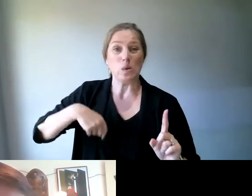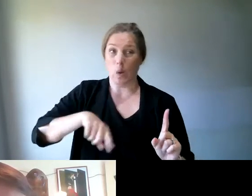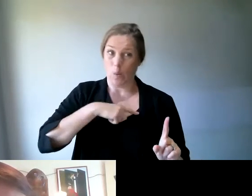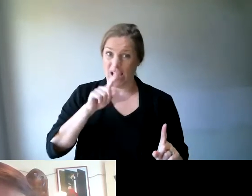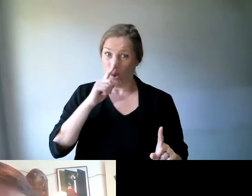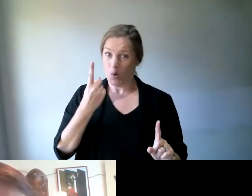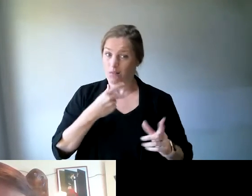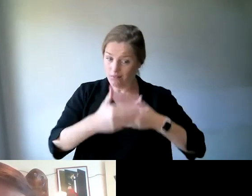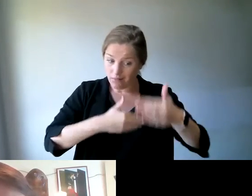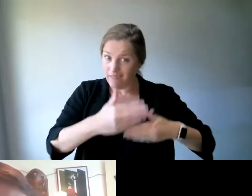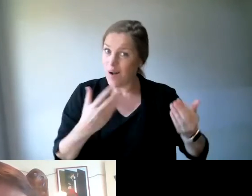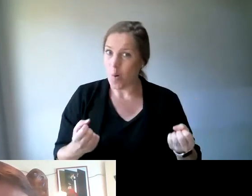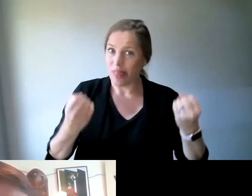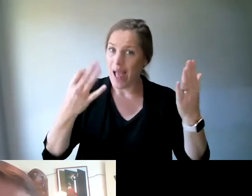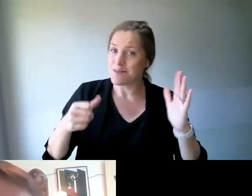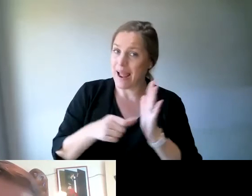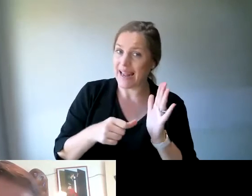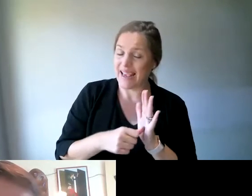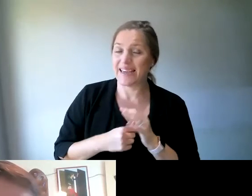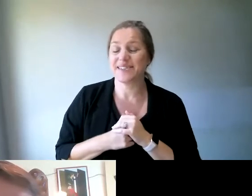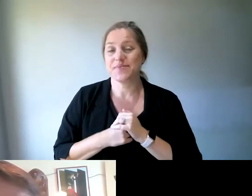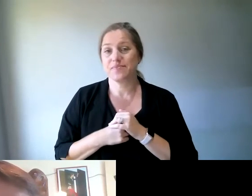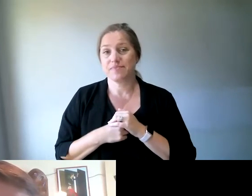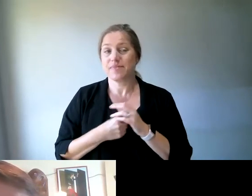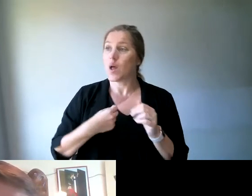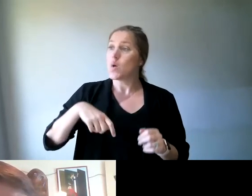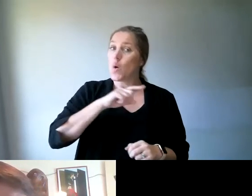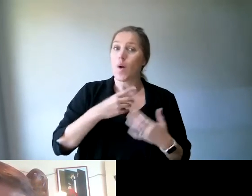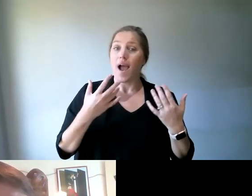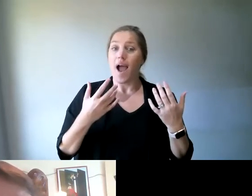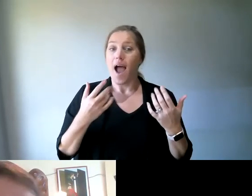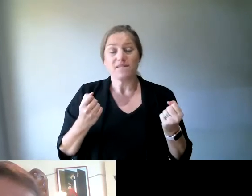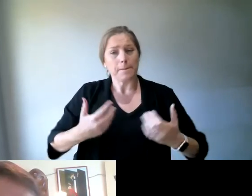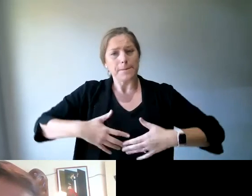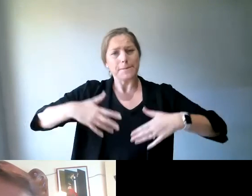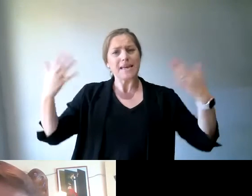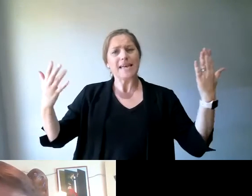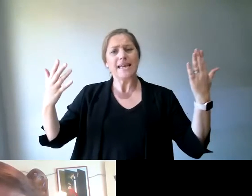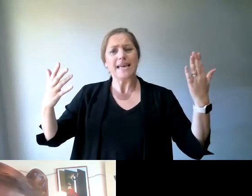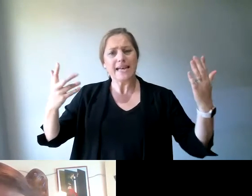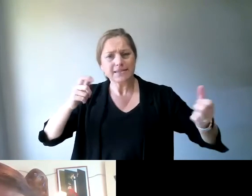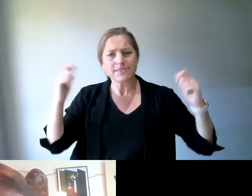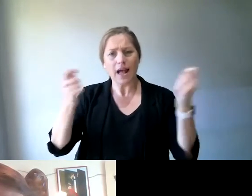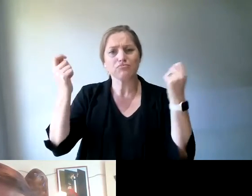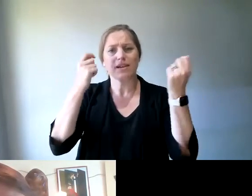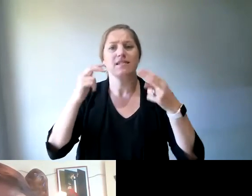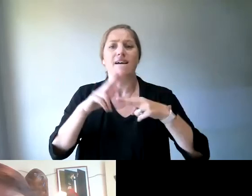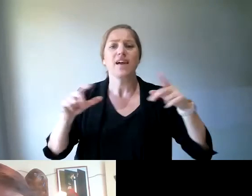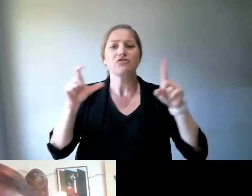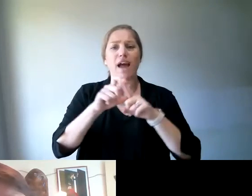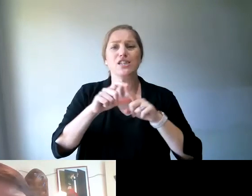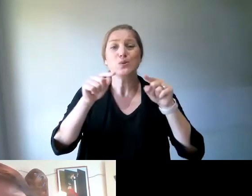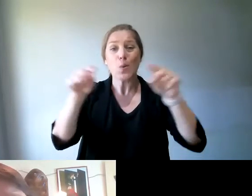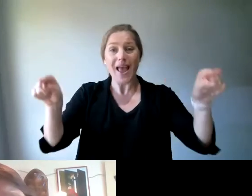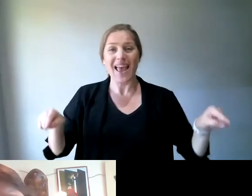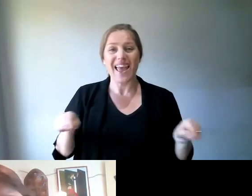exactly right. Yeah. And, look, we had the biggest rally at Federation Square back in Stella Young. You know, that was a big